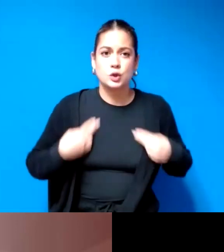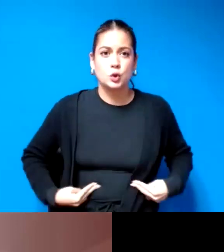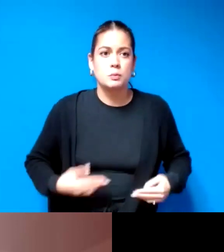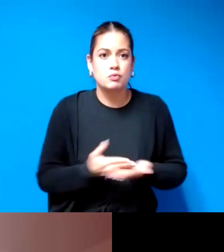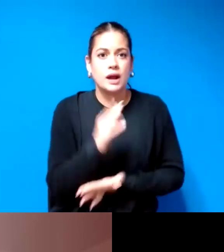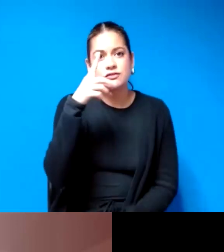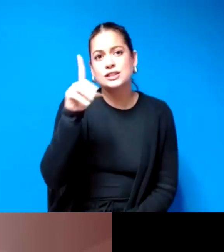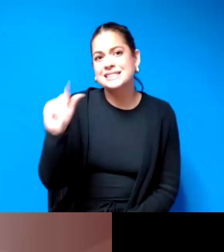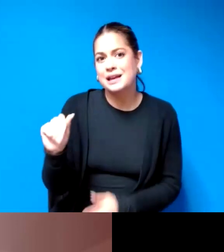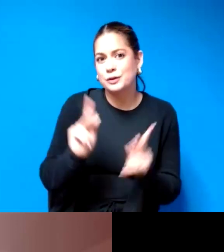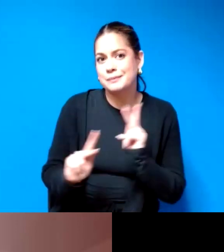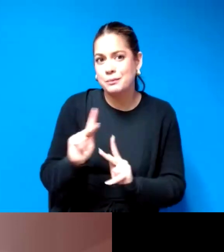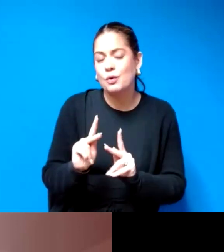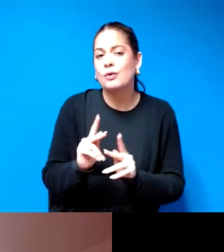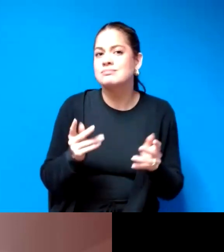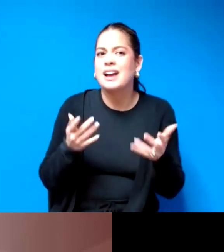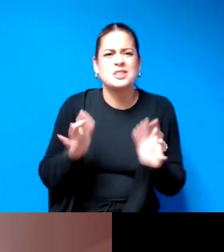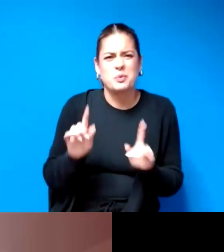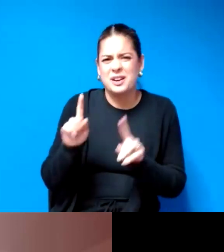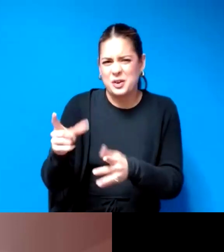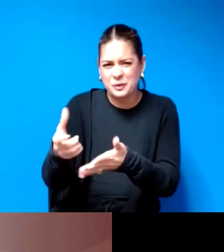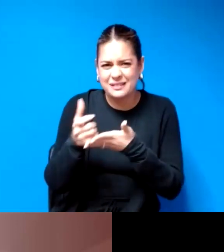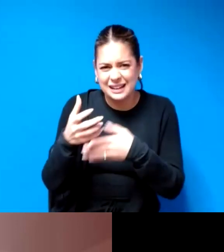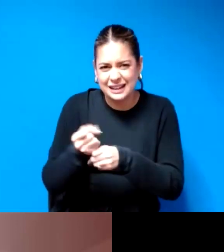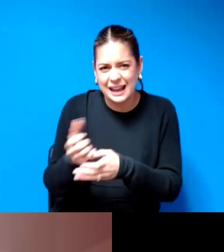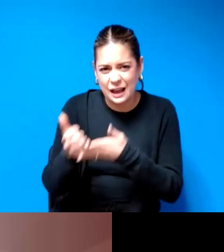disabled people from seeking help for their conditions